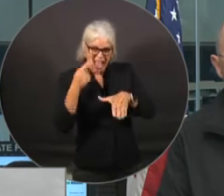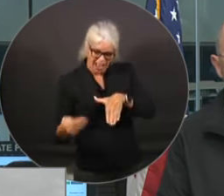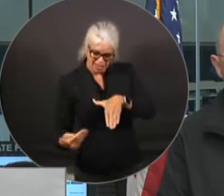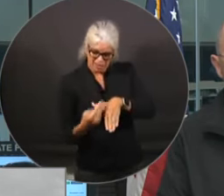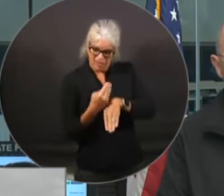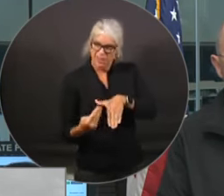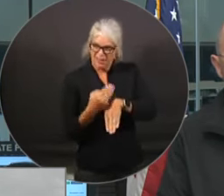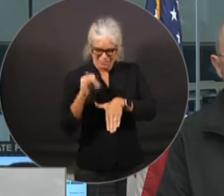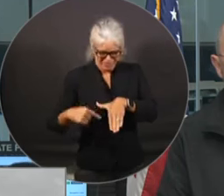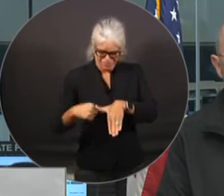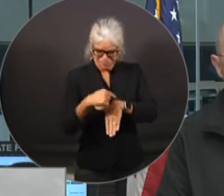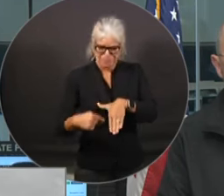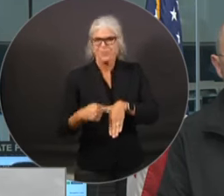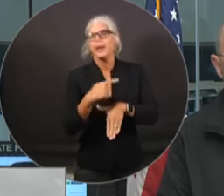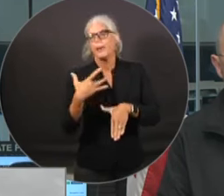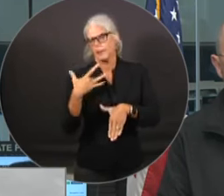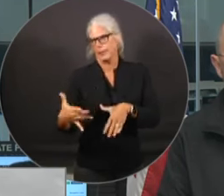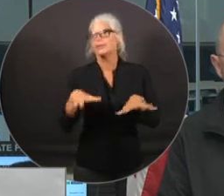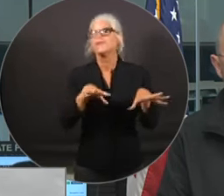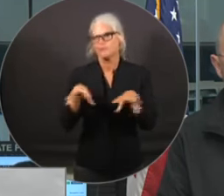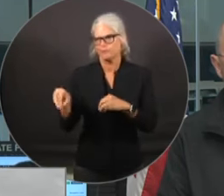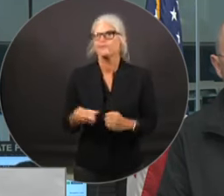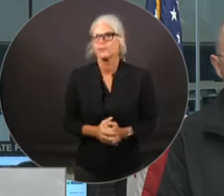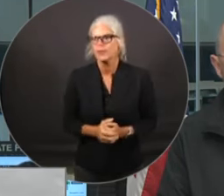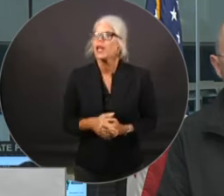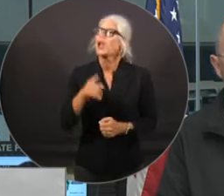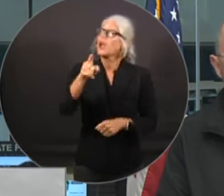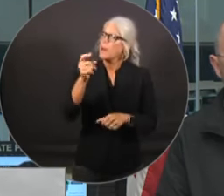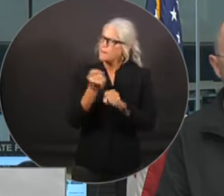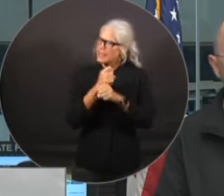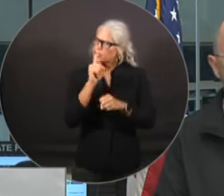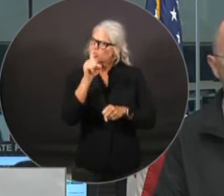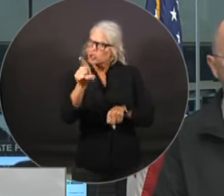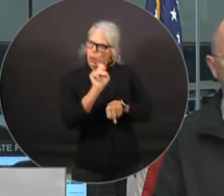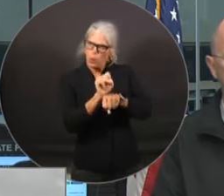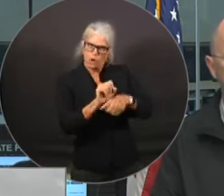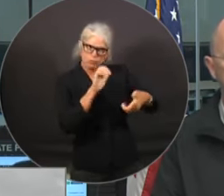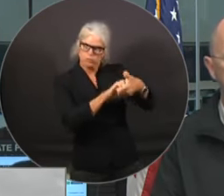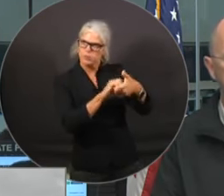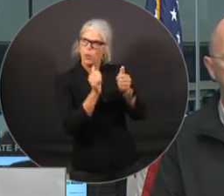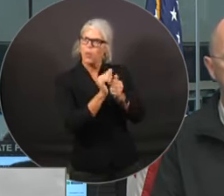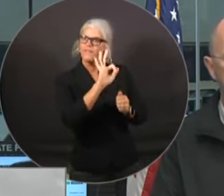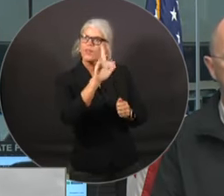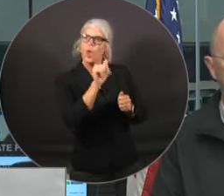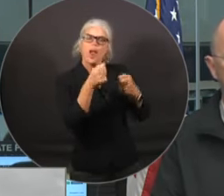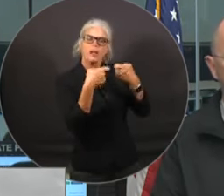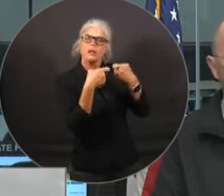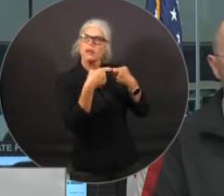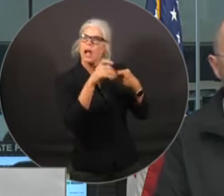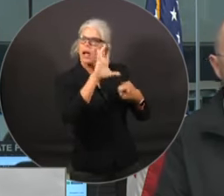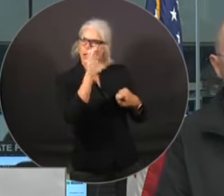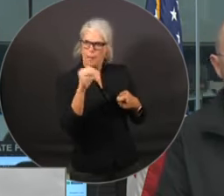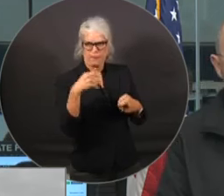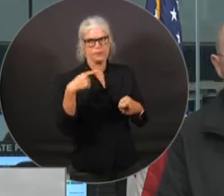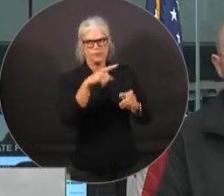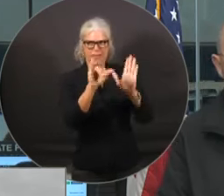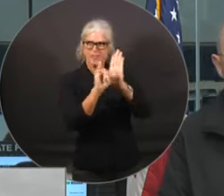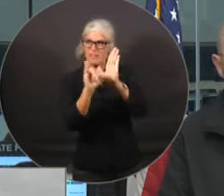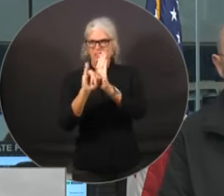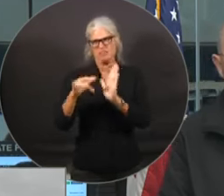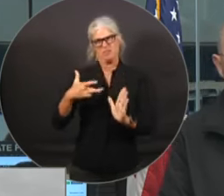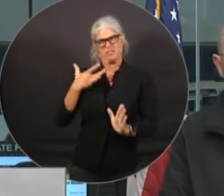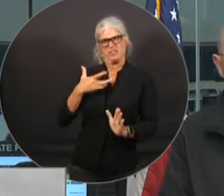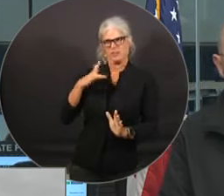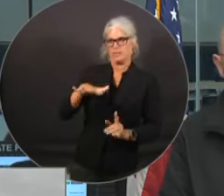Now, uh, working with Florida's power companies, uh, at the state, uh, we have identified up to. 17,000